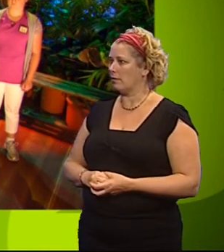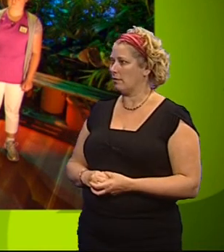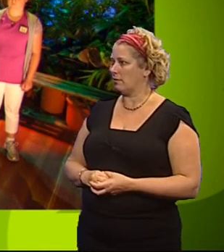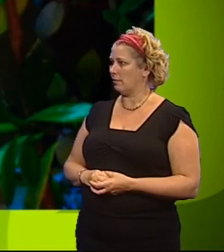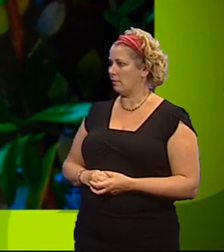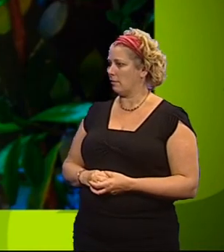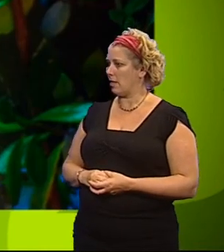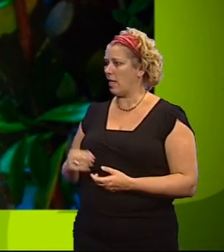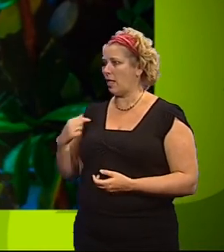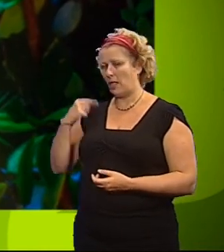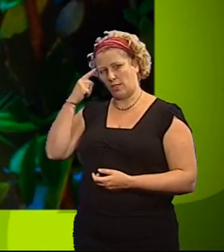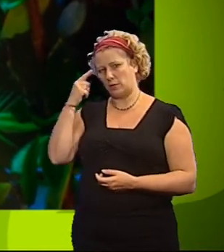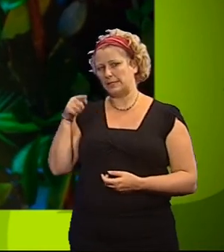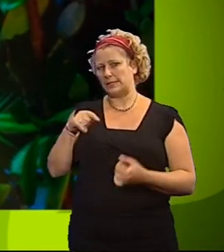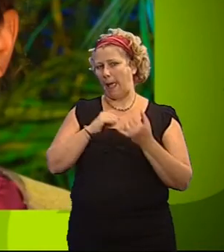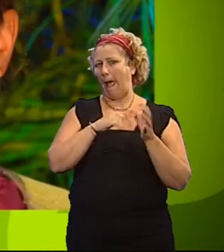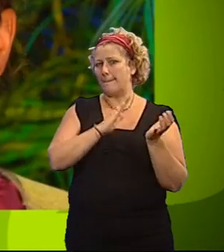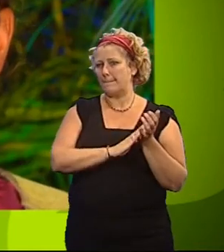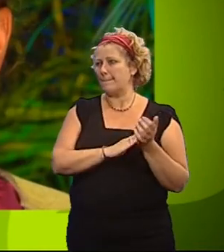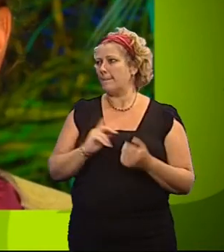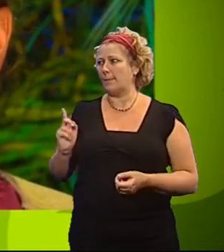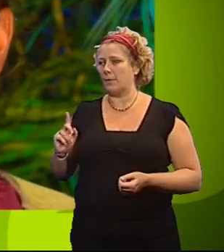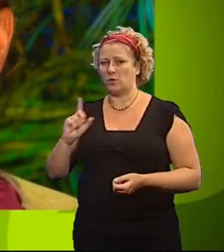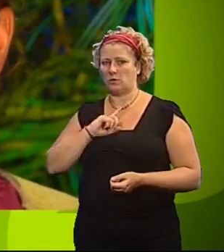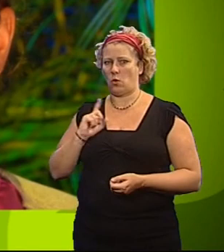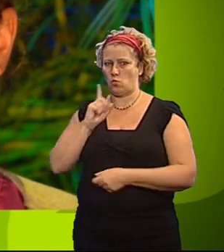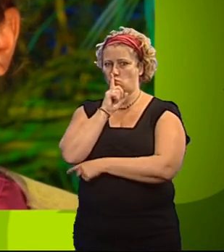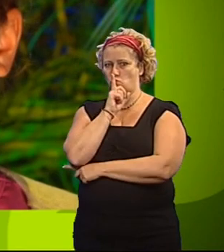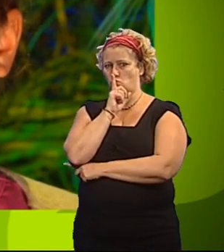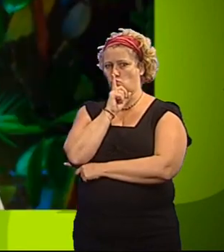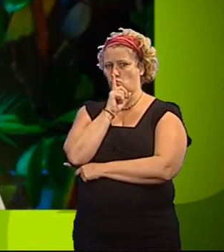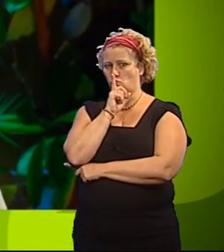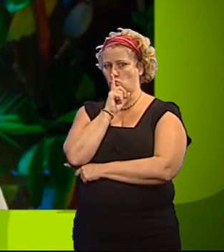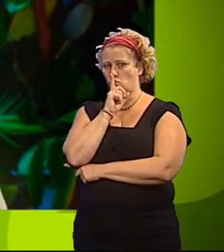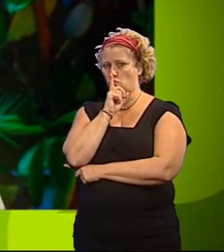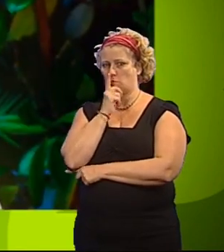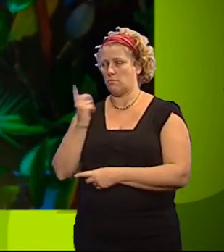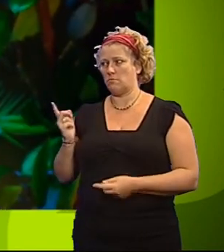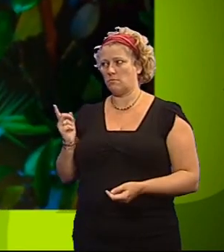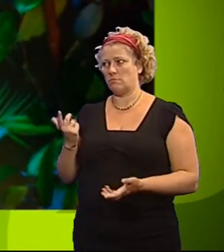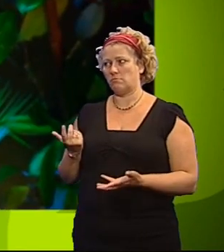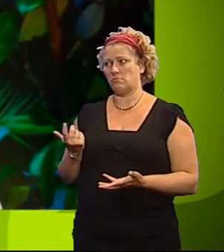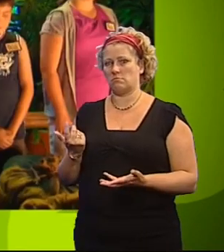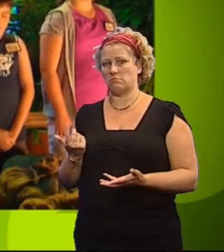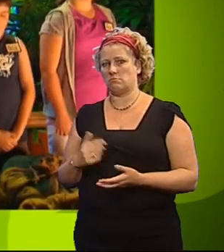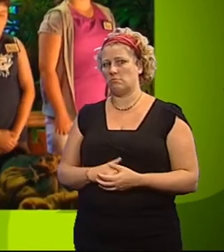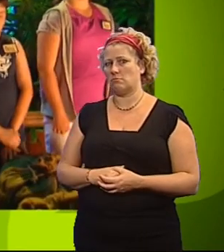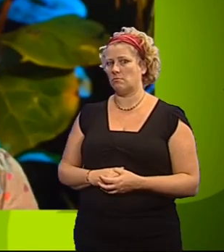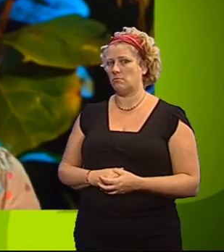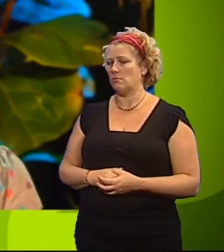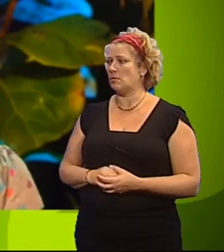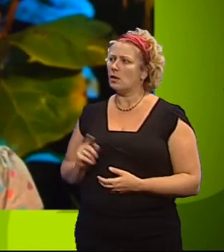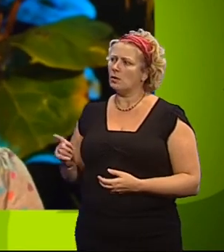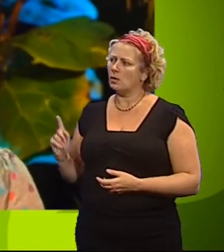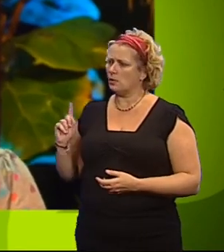Tim. I think it was Sam because we kept quiet when we chose like one. Isabel.